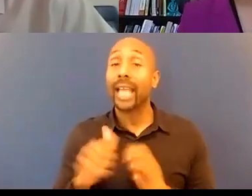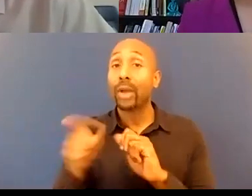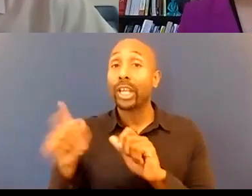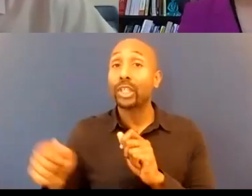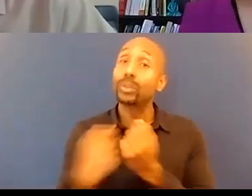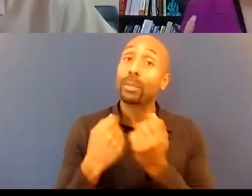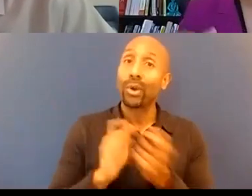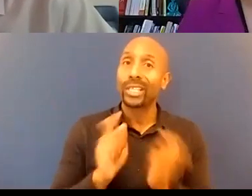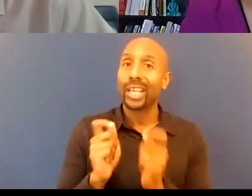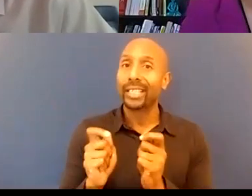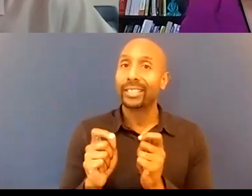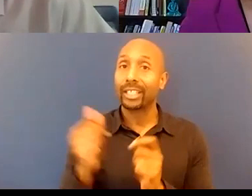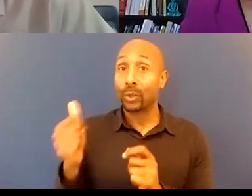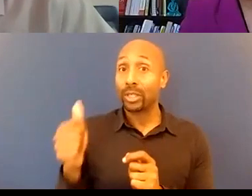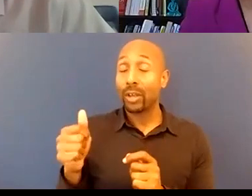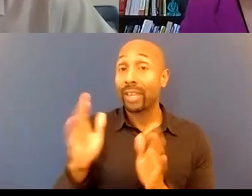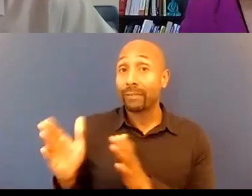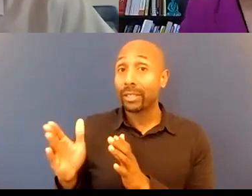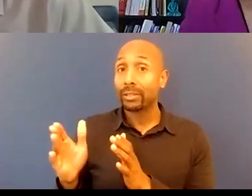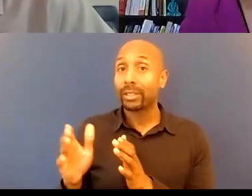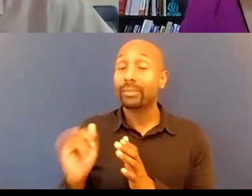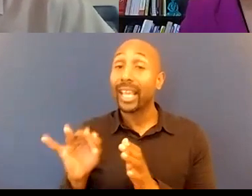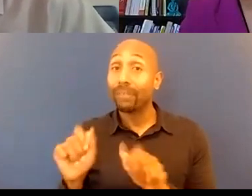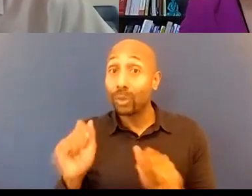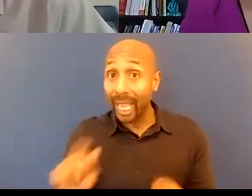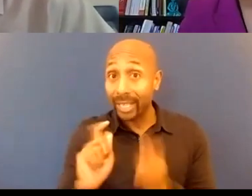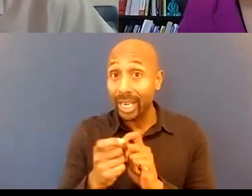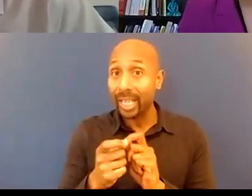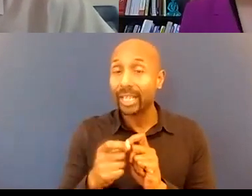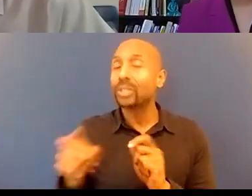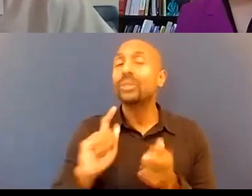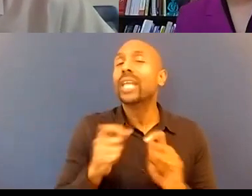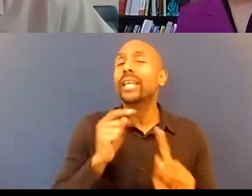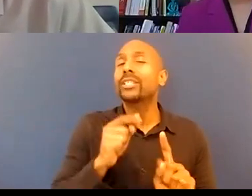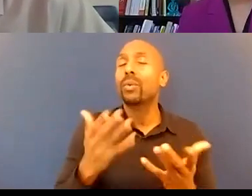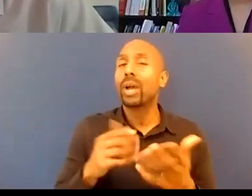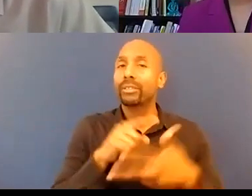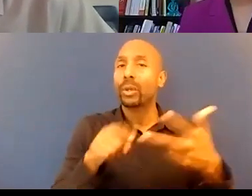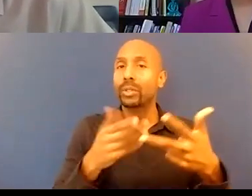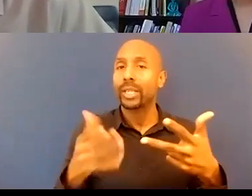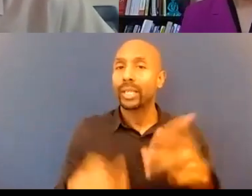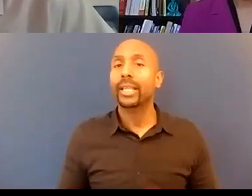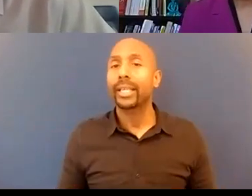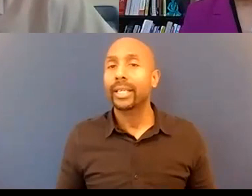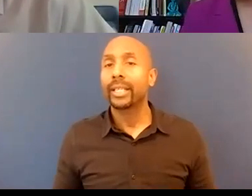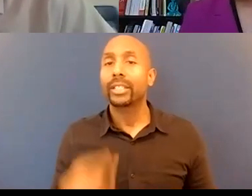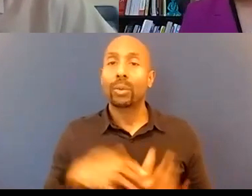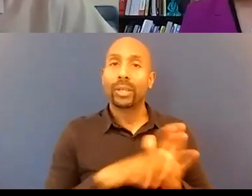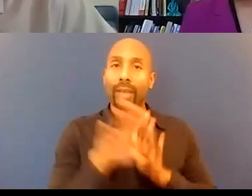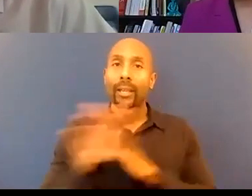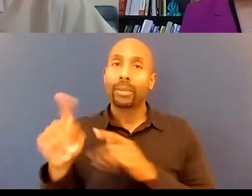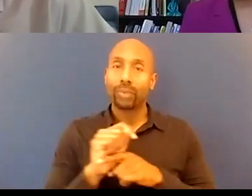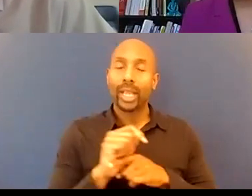change something what would you change and based on that assessment that's how we develop the training that we provide to the police and to the community